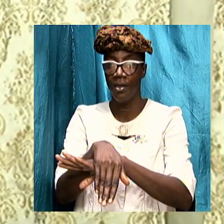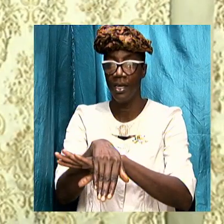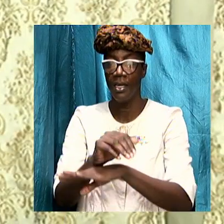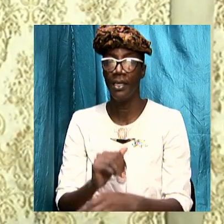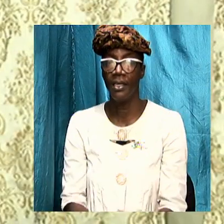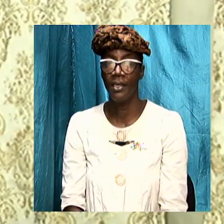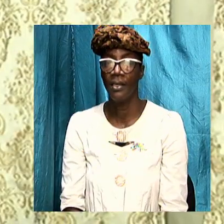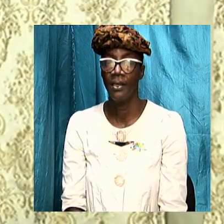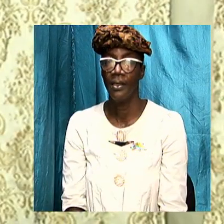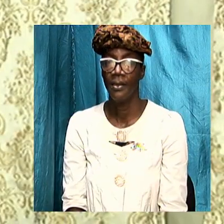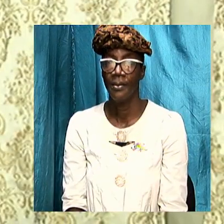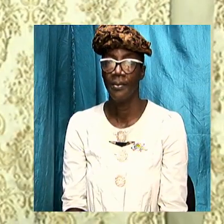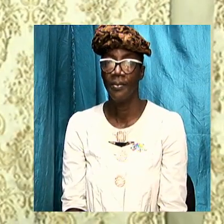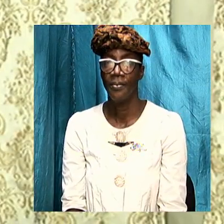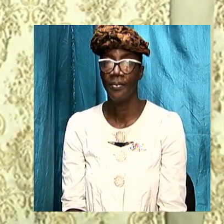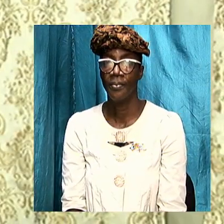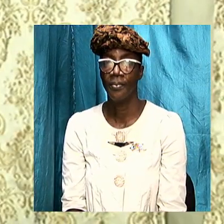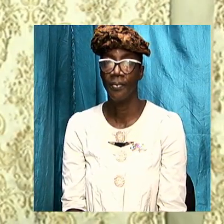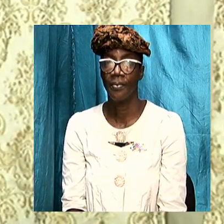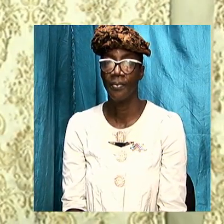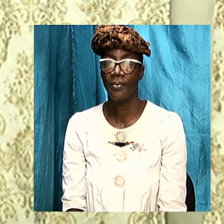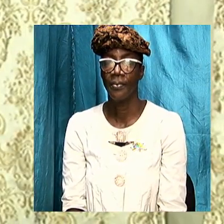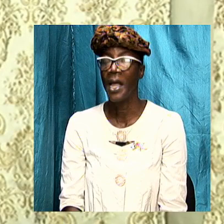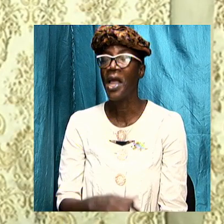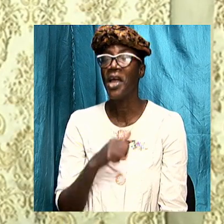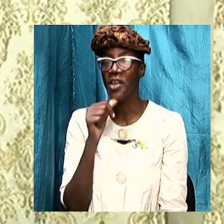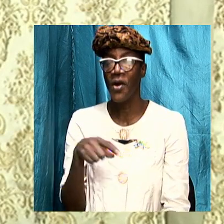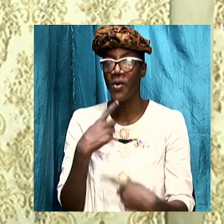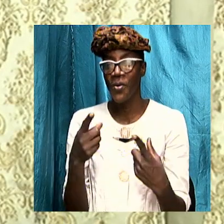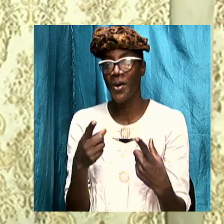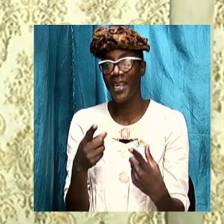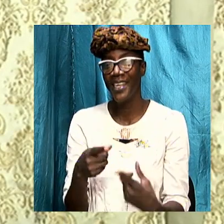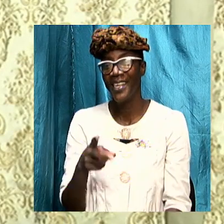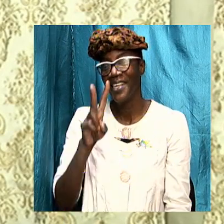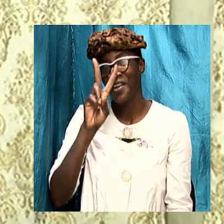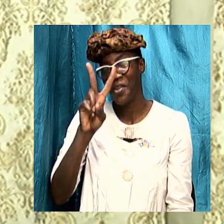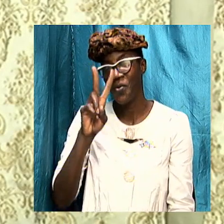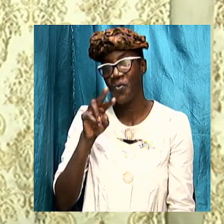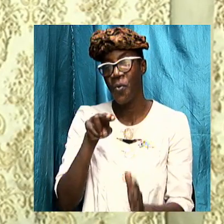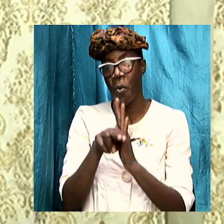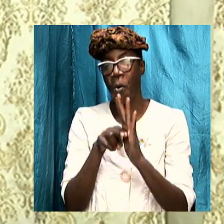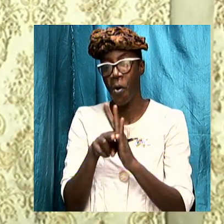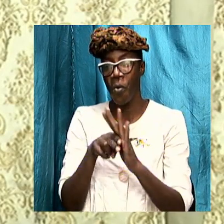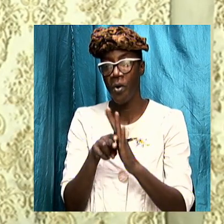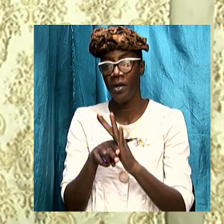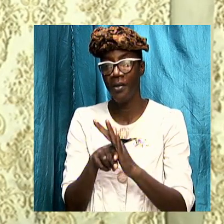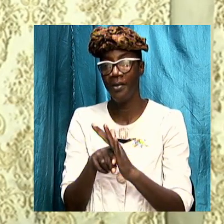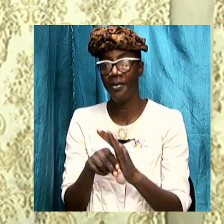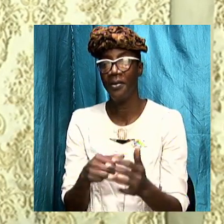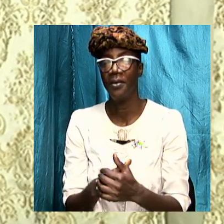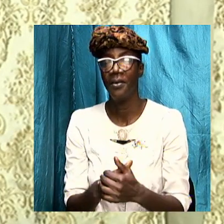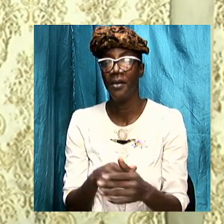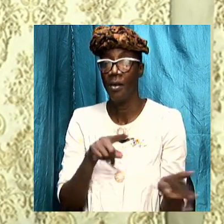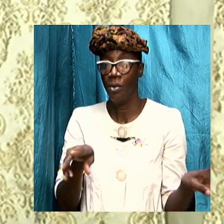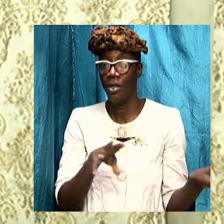regular time which is regular normally for me two hours a little bit beyond but I am going to